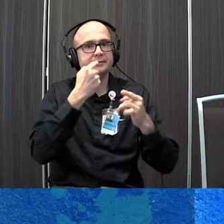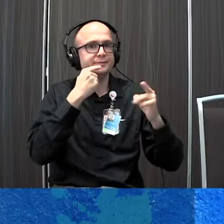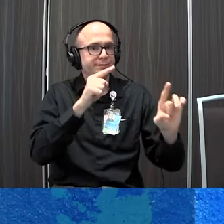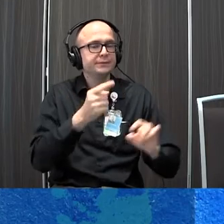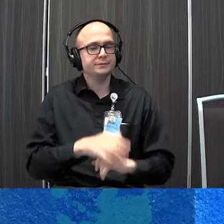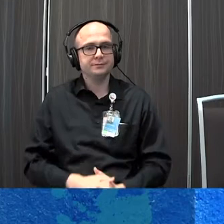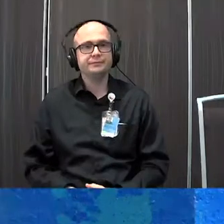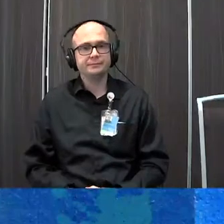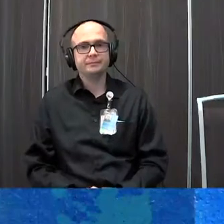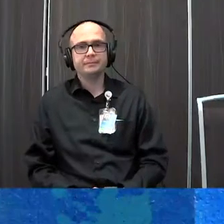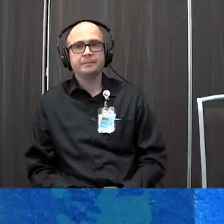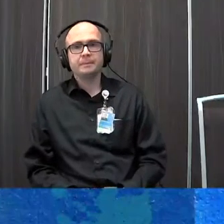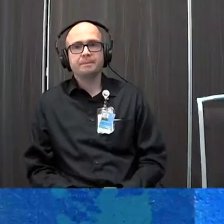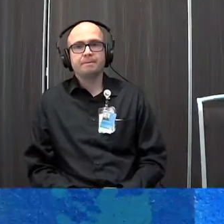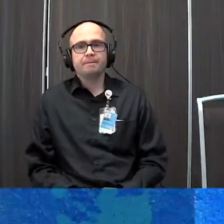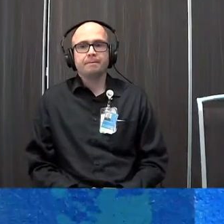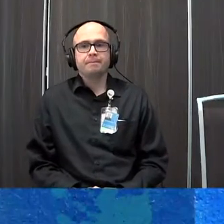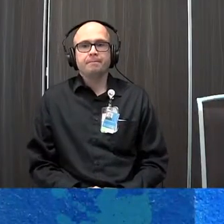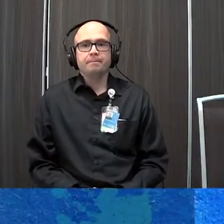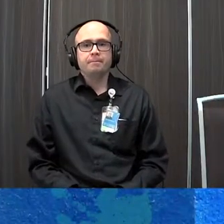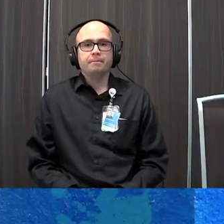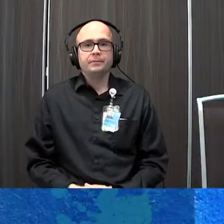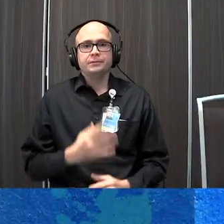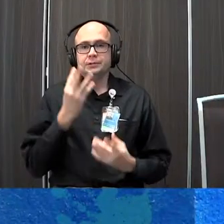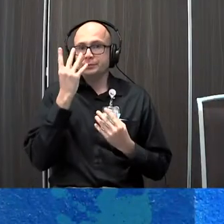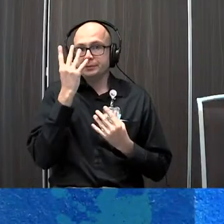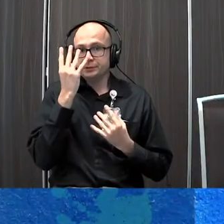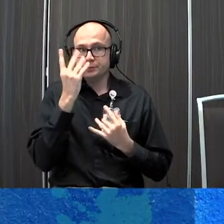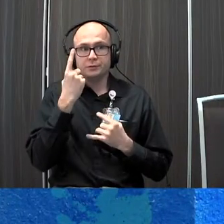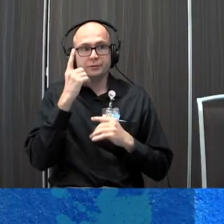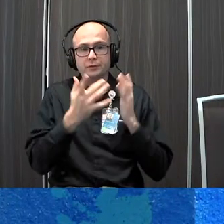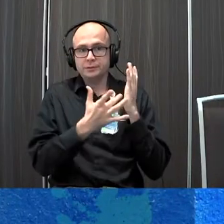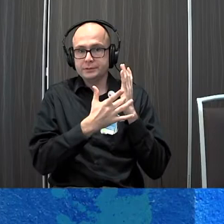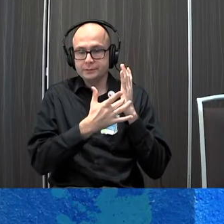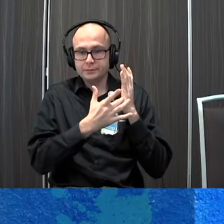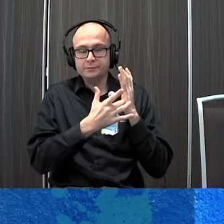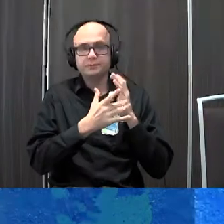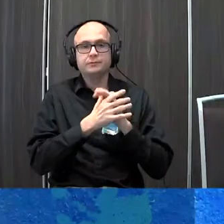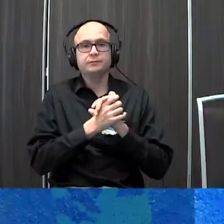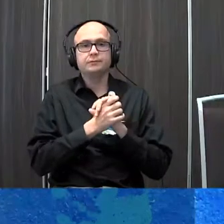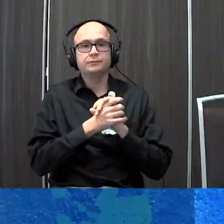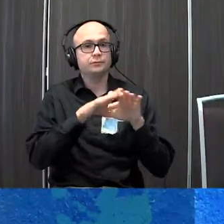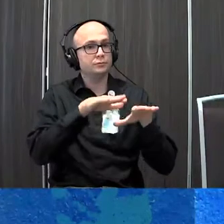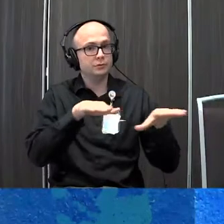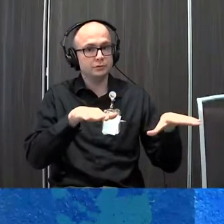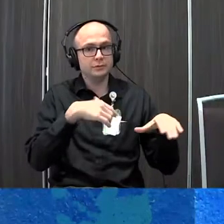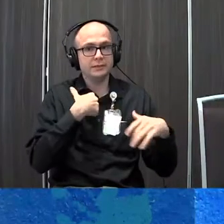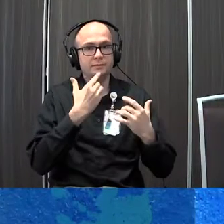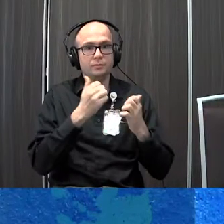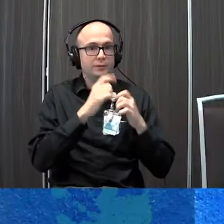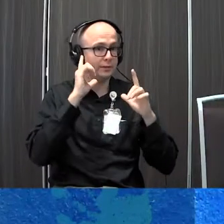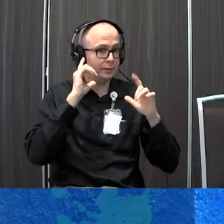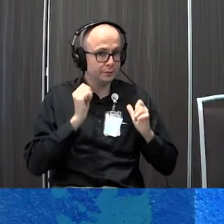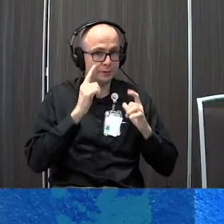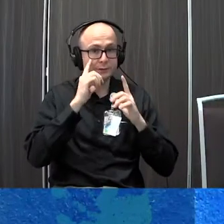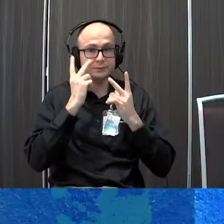patient with charge so primary considerations of technology these children present with hearing loss and